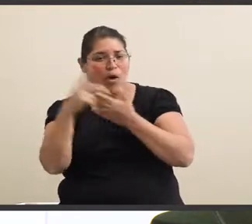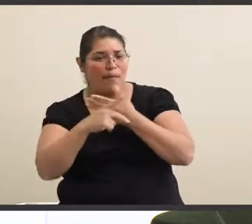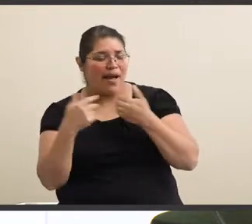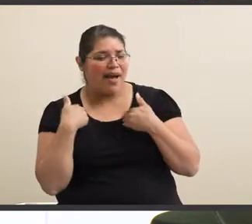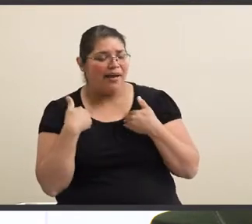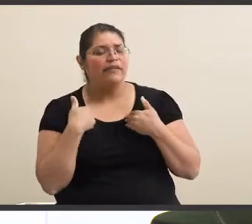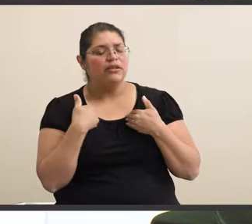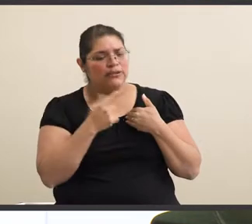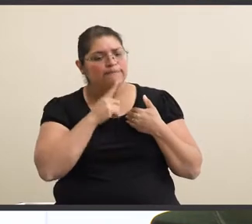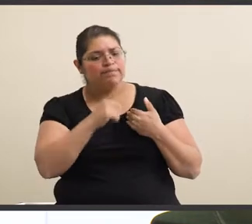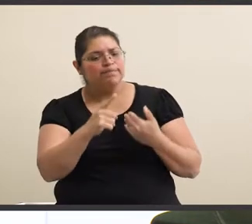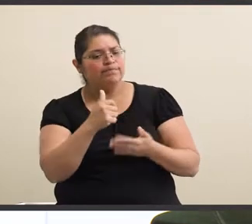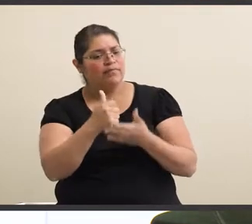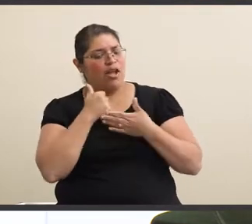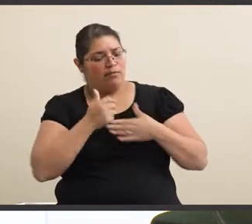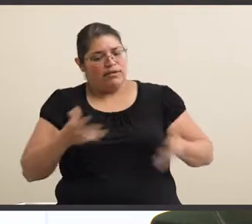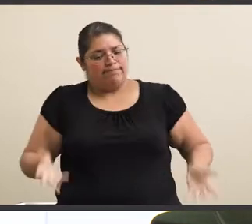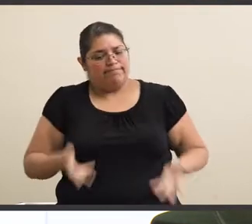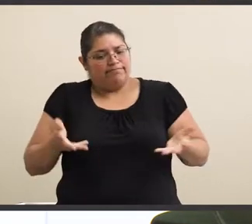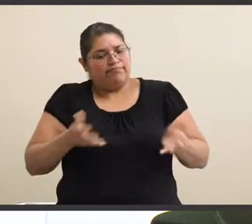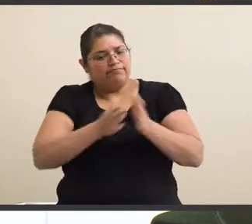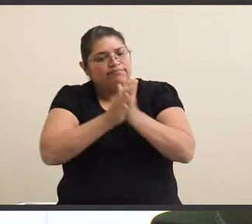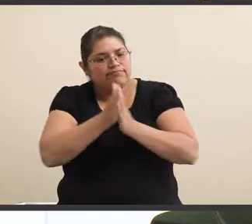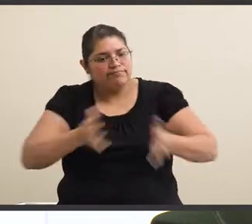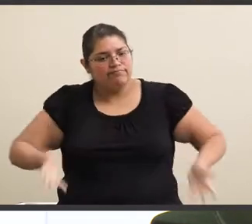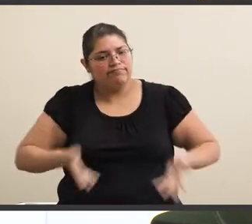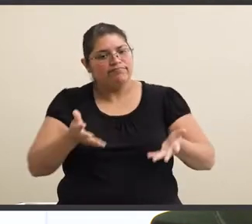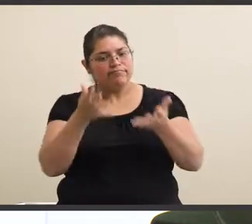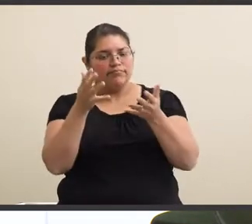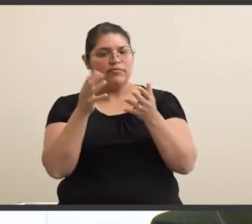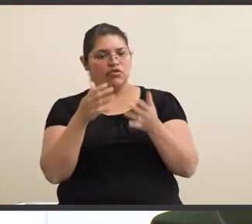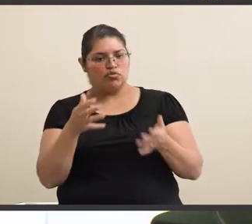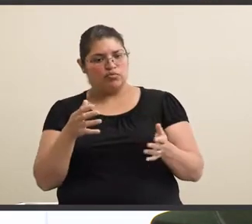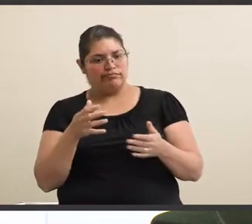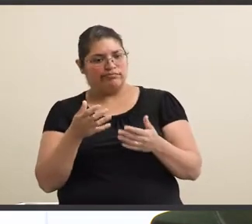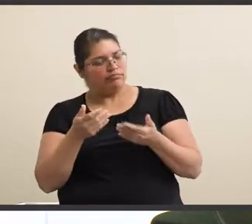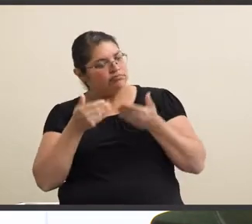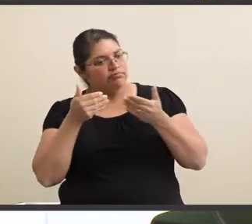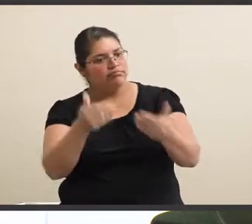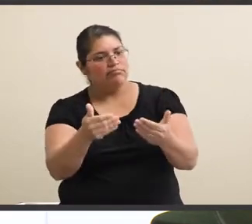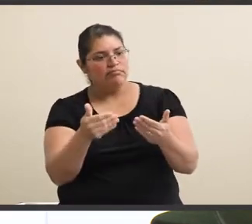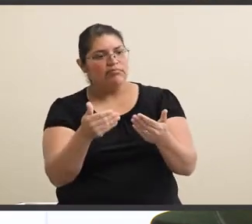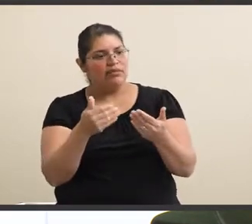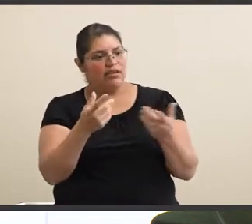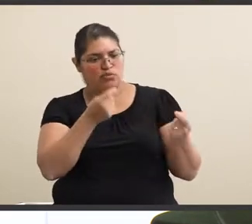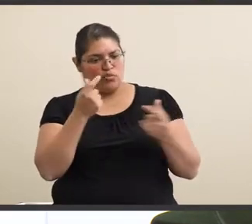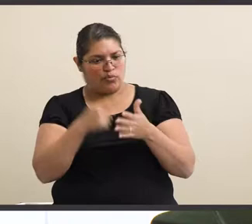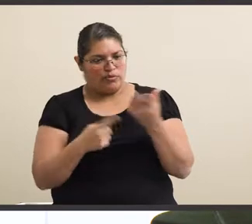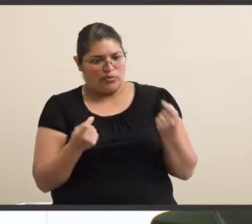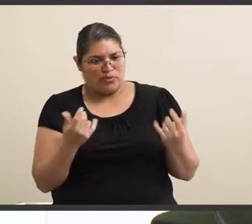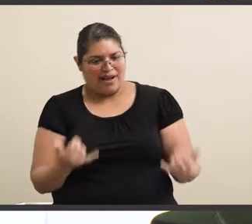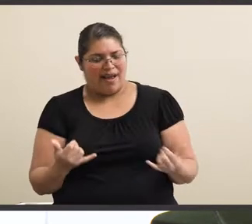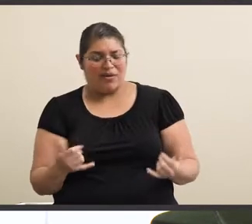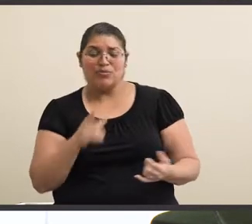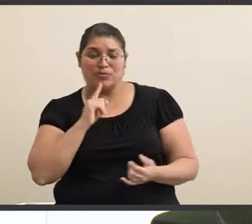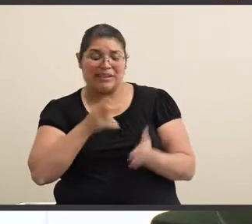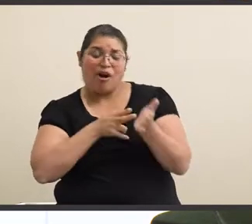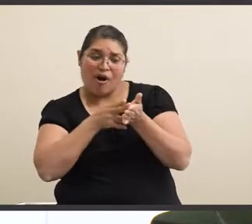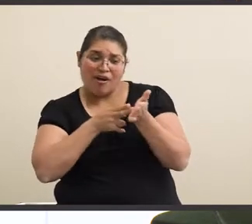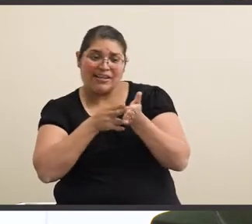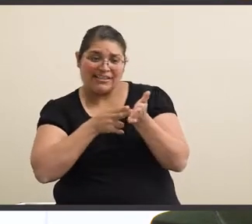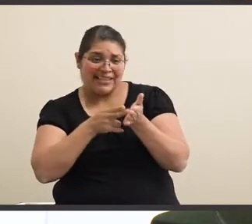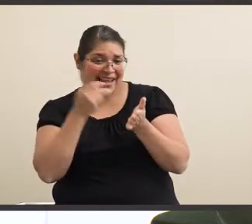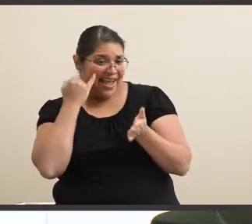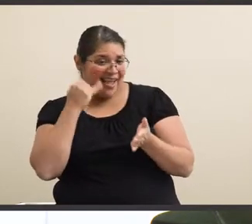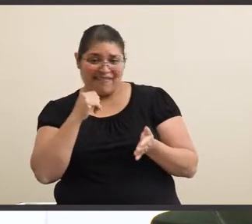I had, it really helped motivate me and push me in order to get to where I am today. And honestly, I can say if